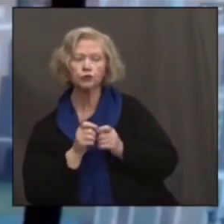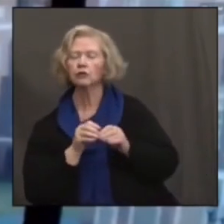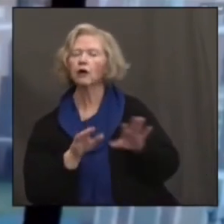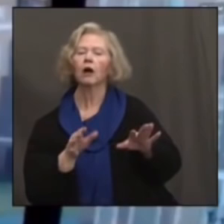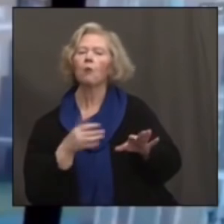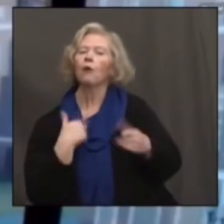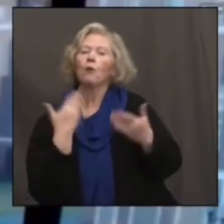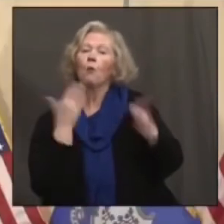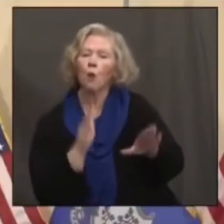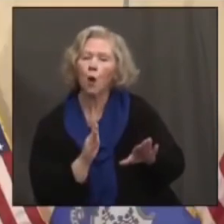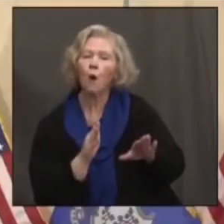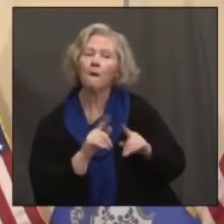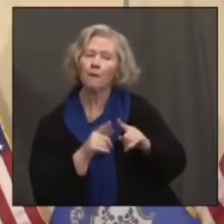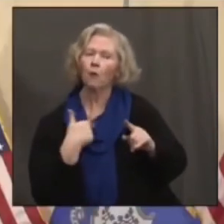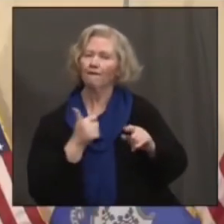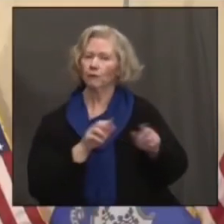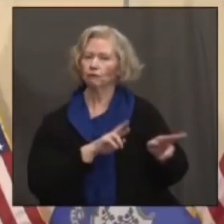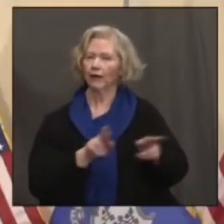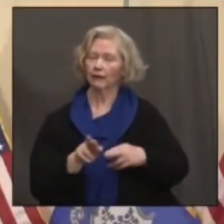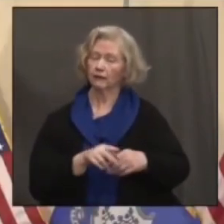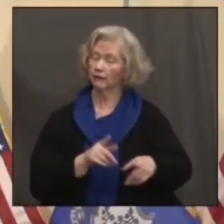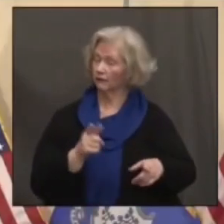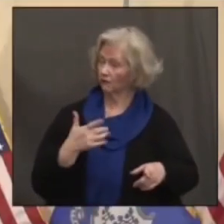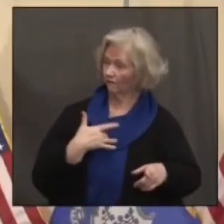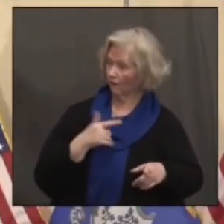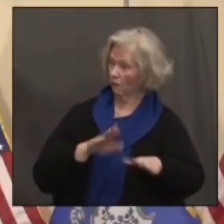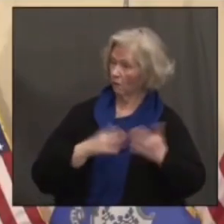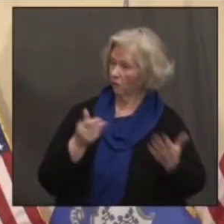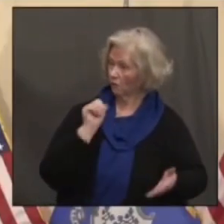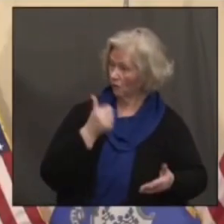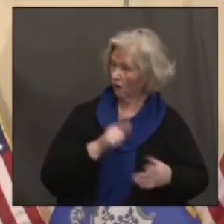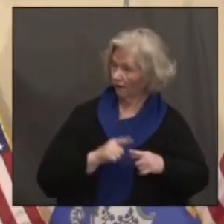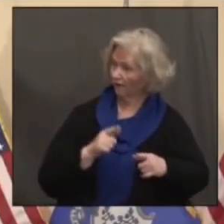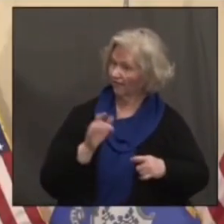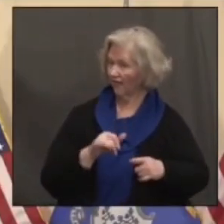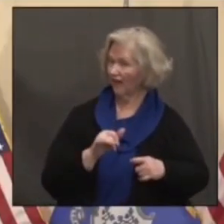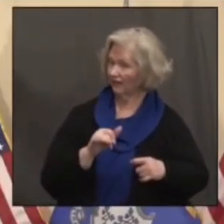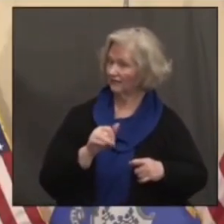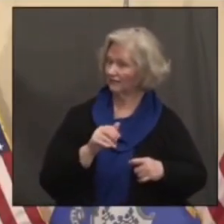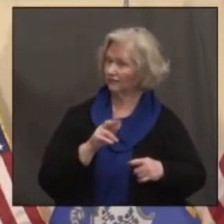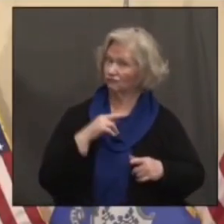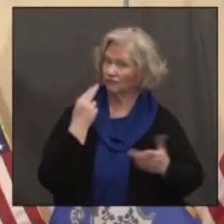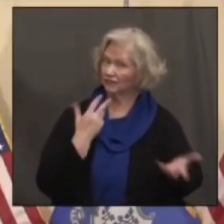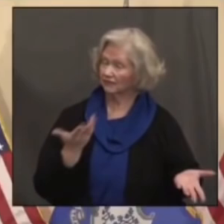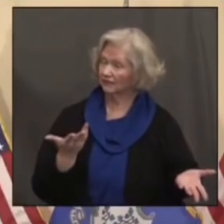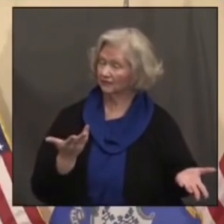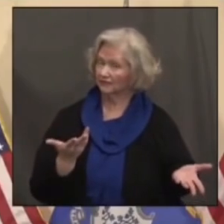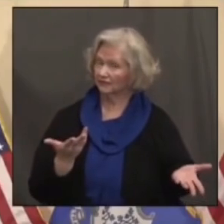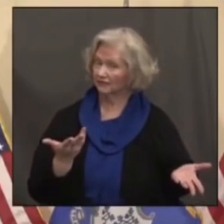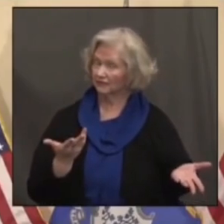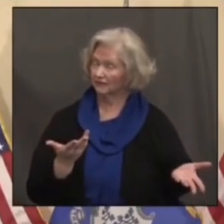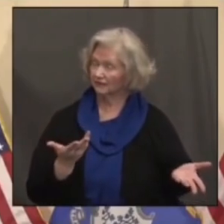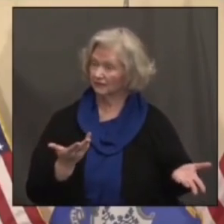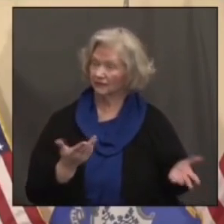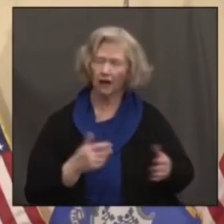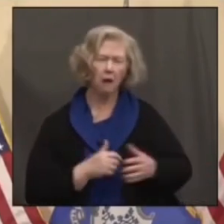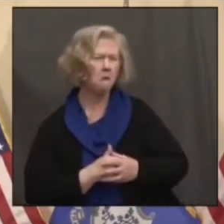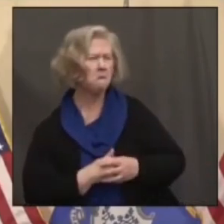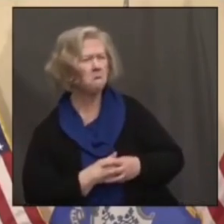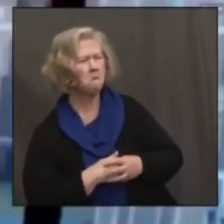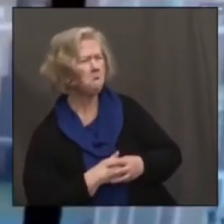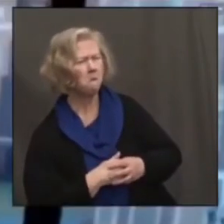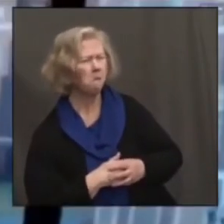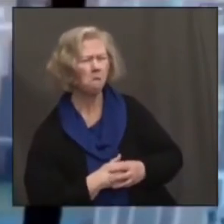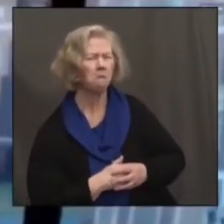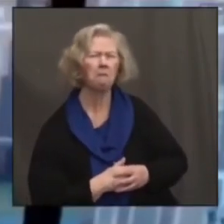prepared for. Is it a gamble then to open up capacity like this? I wouldn't call it a